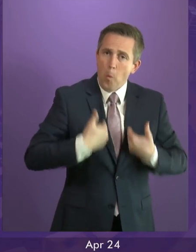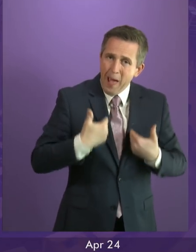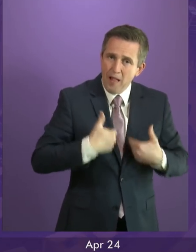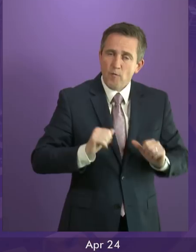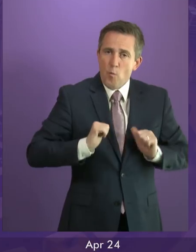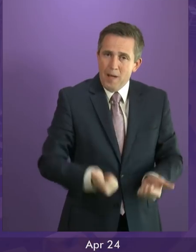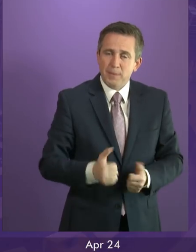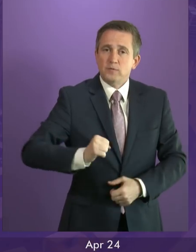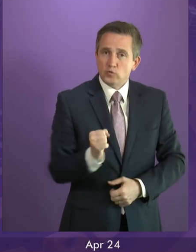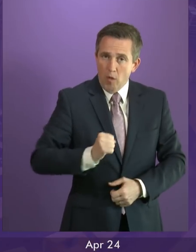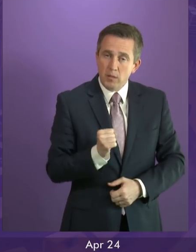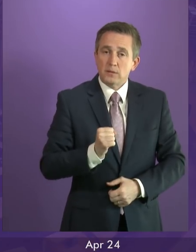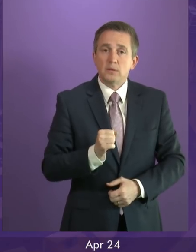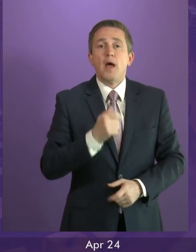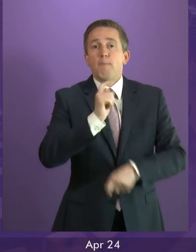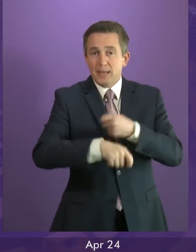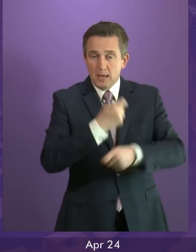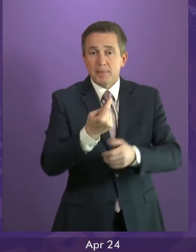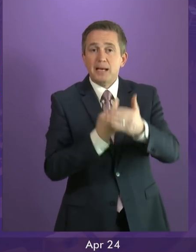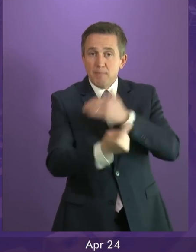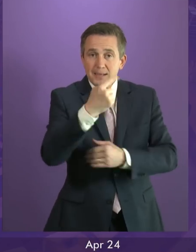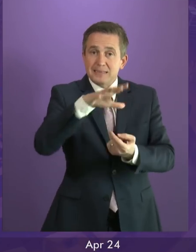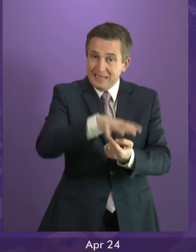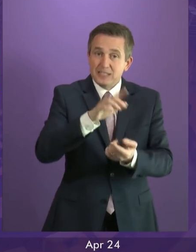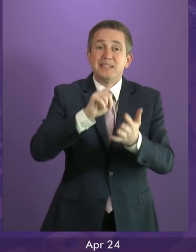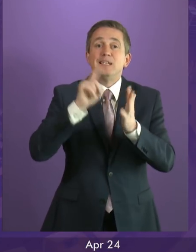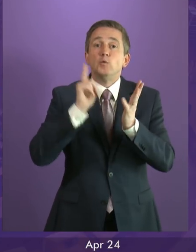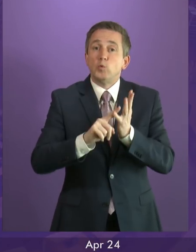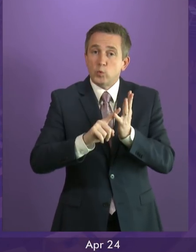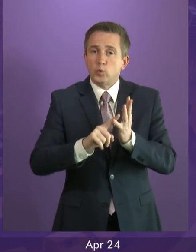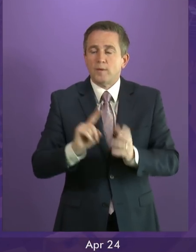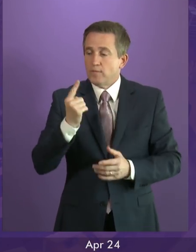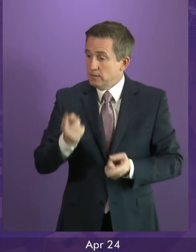future as an independent nation within the EU. First Minister.